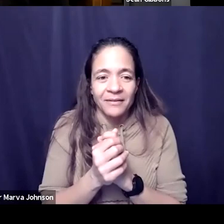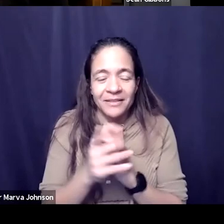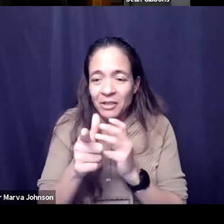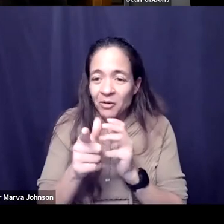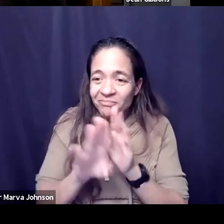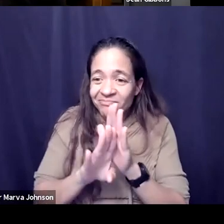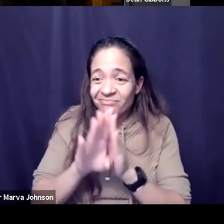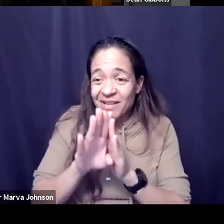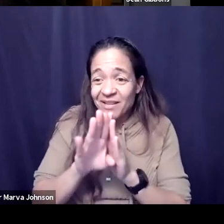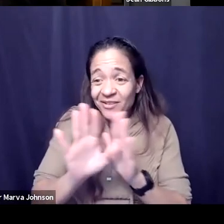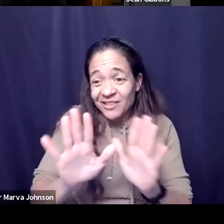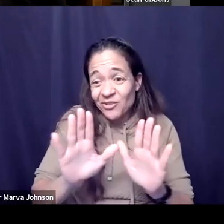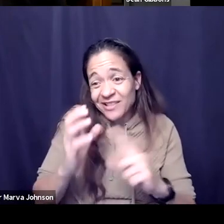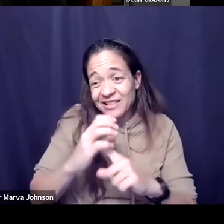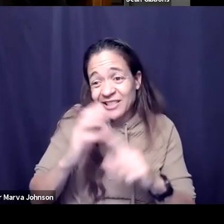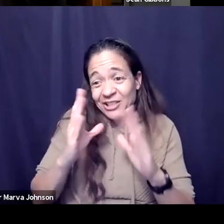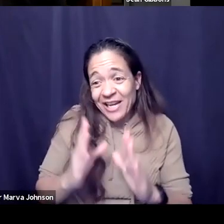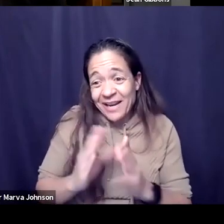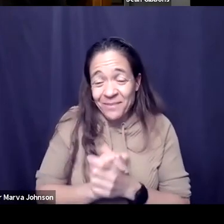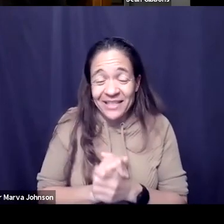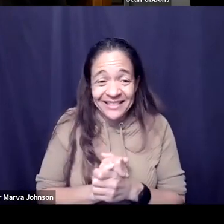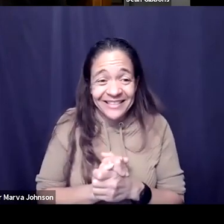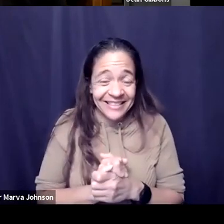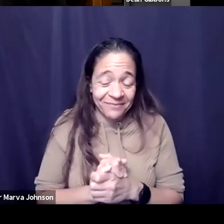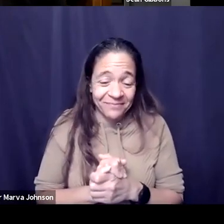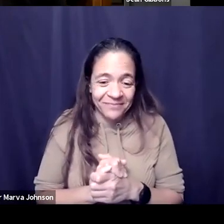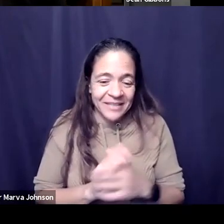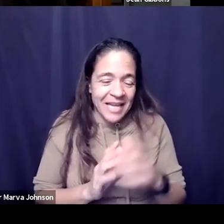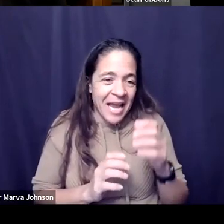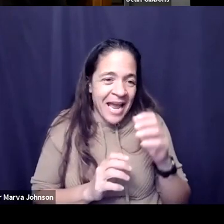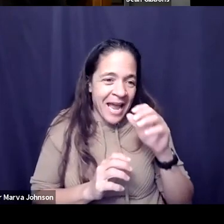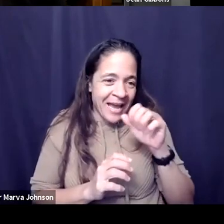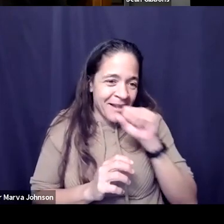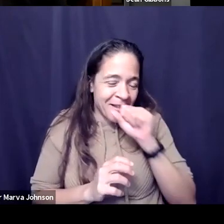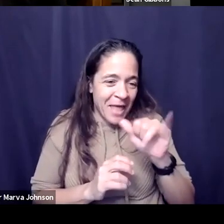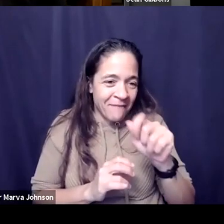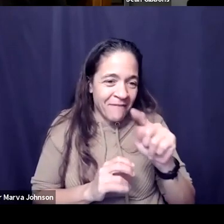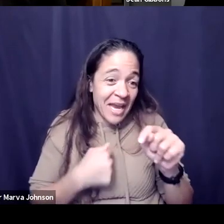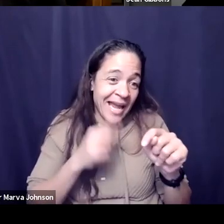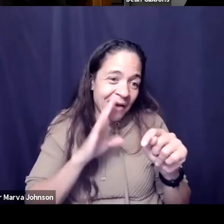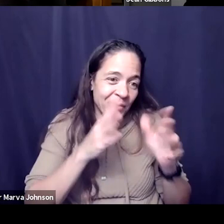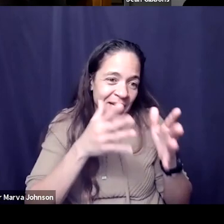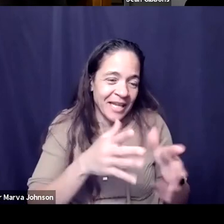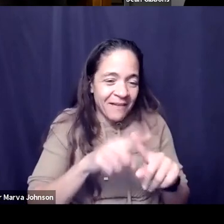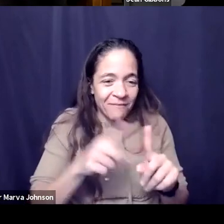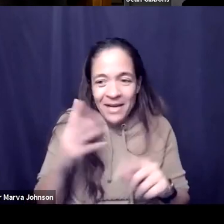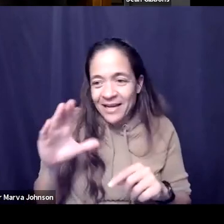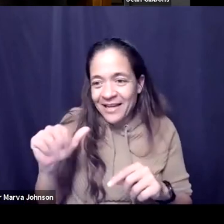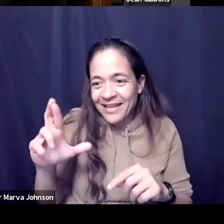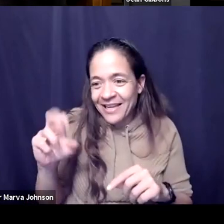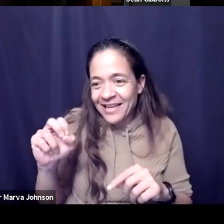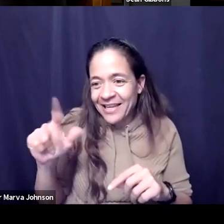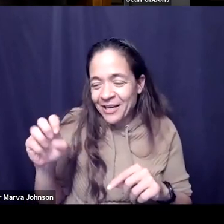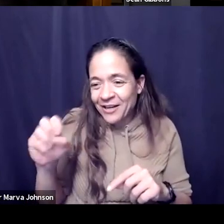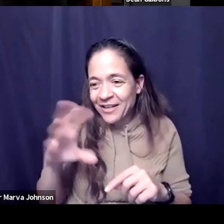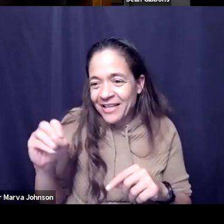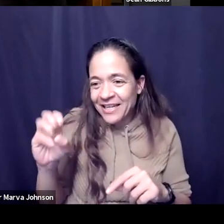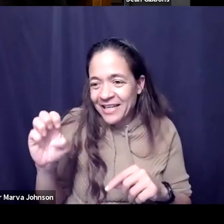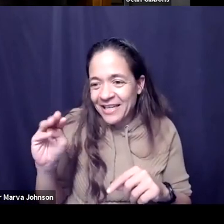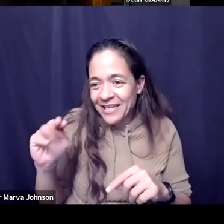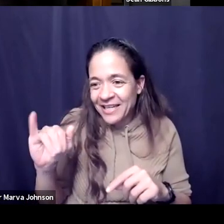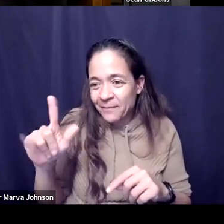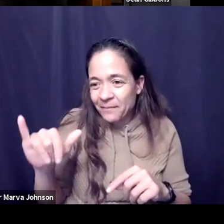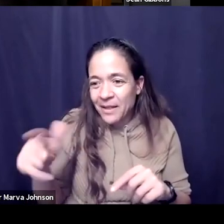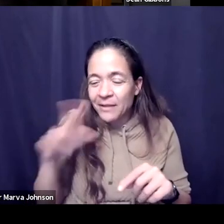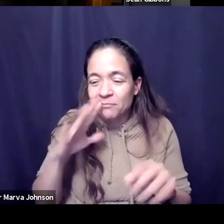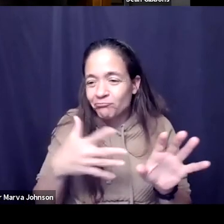i love that and i would let it lie there but carol and emily have asked me to ask you yeah can we can we try to do it